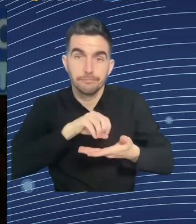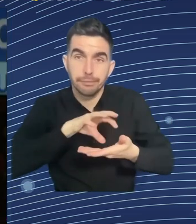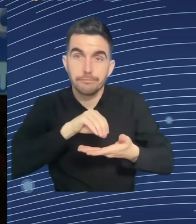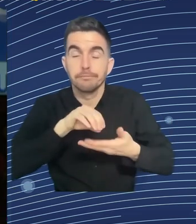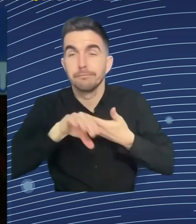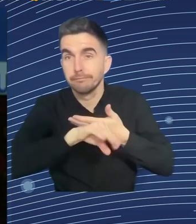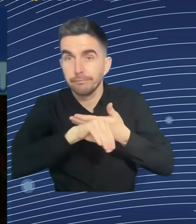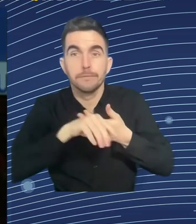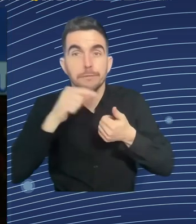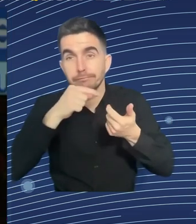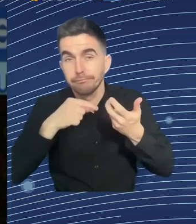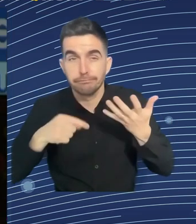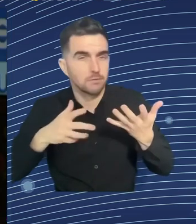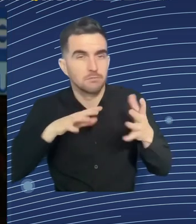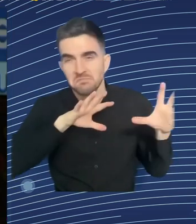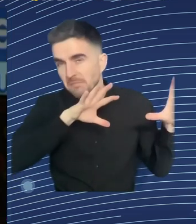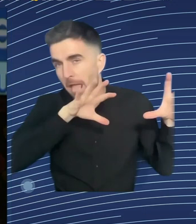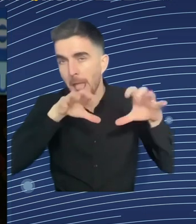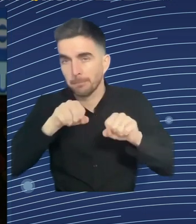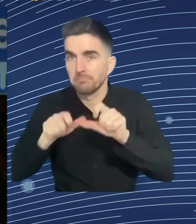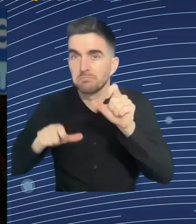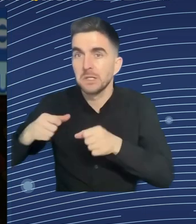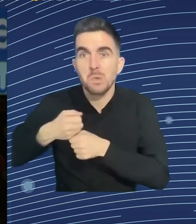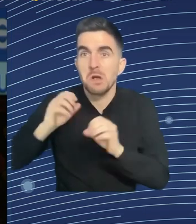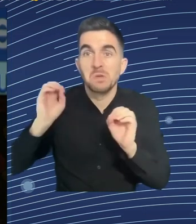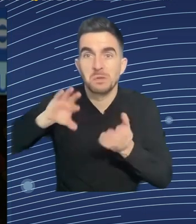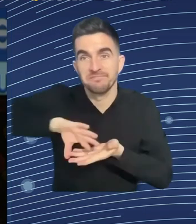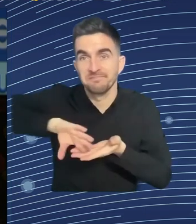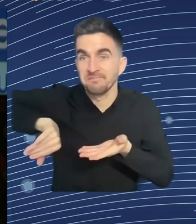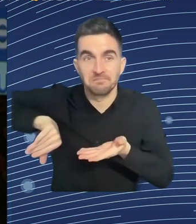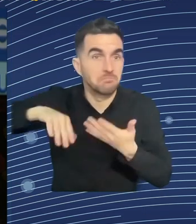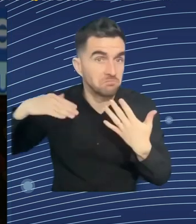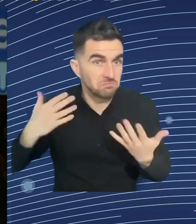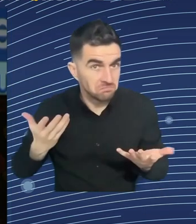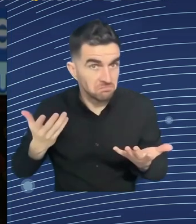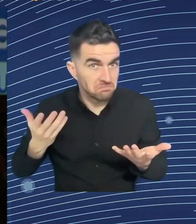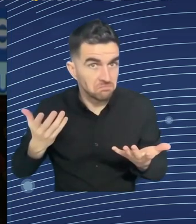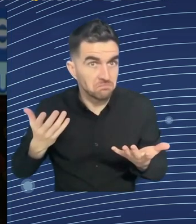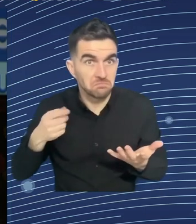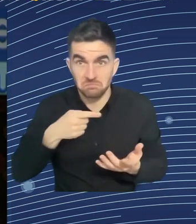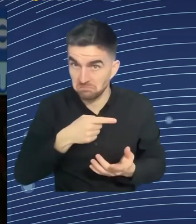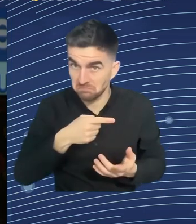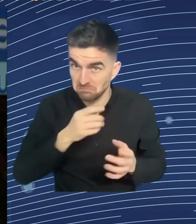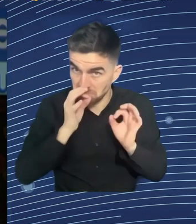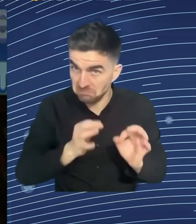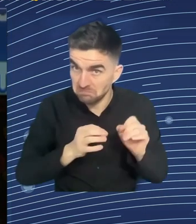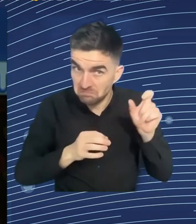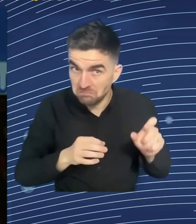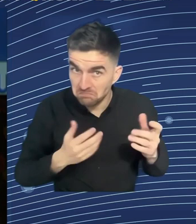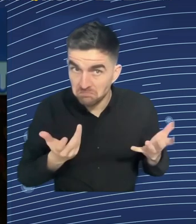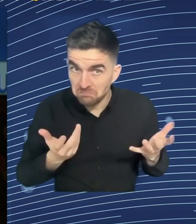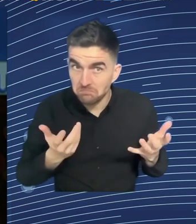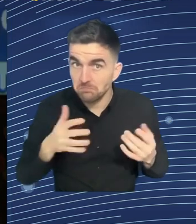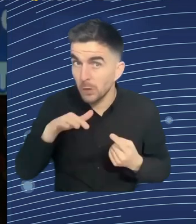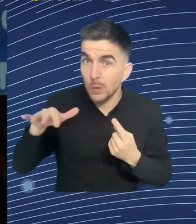was employing 40% at the time. It's now employing about 10%. So, what happened to the other 30% of the labor force?